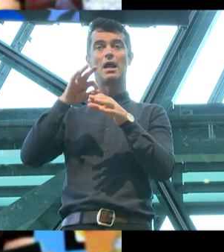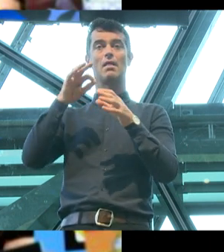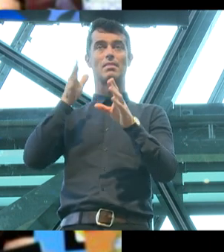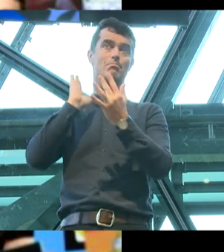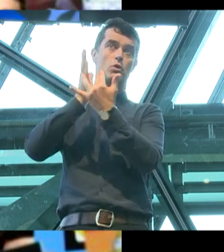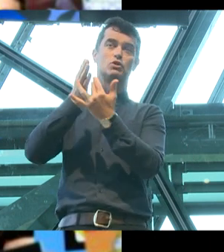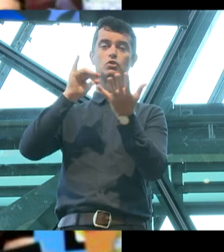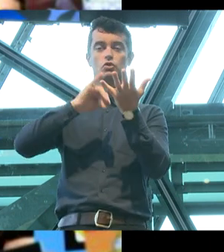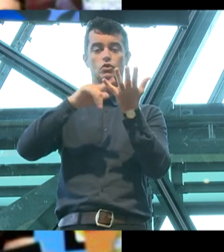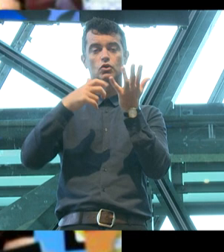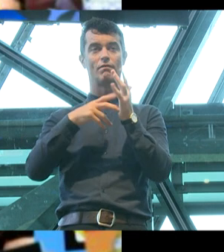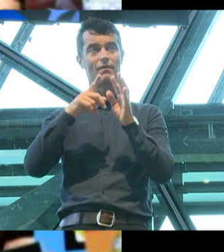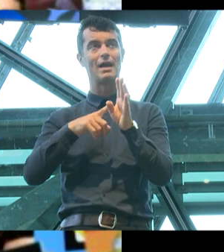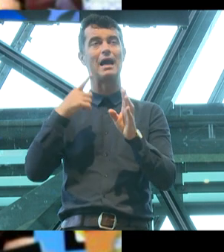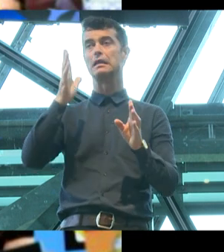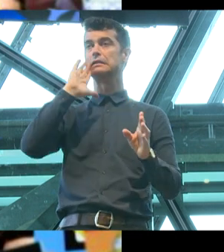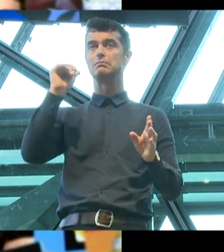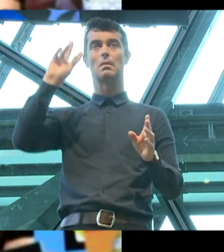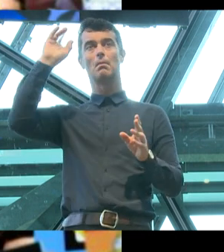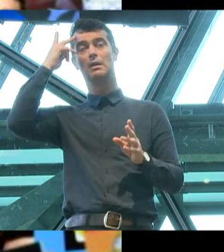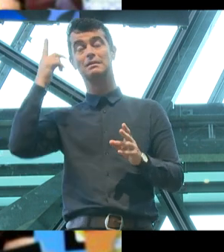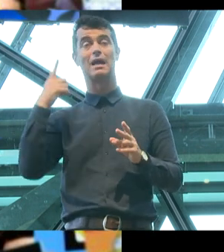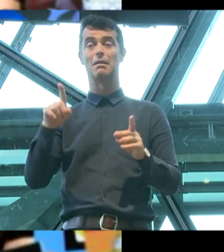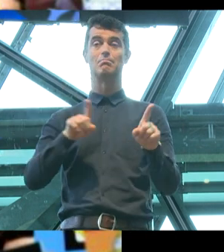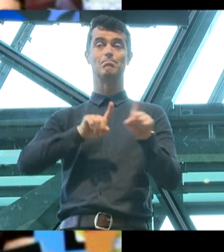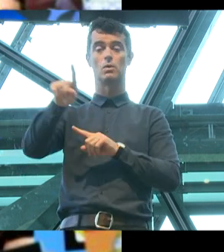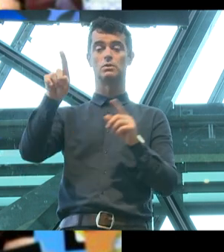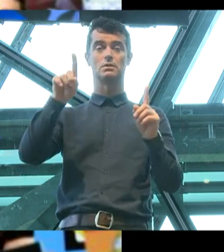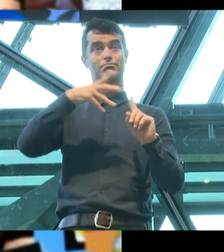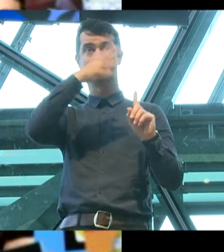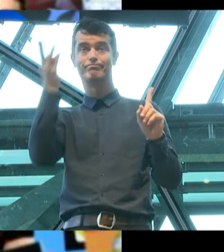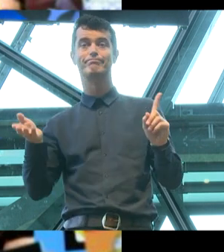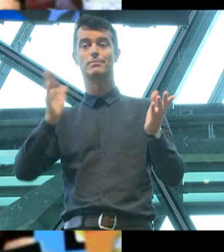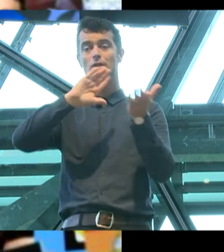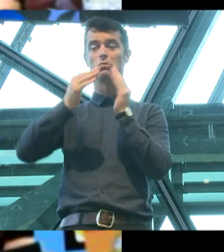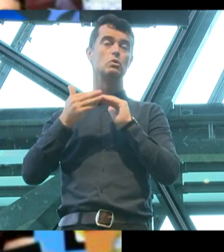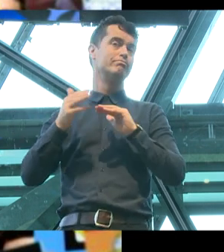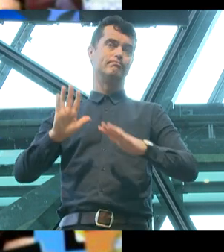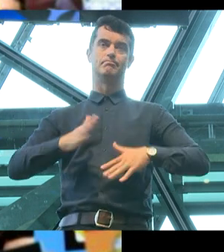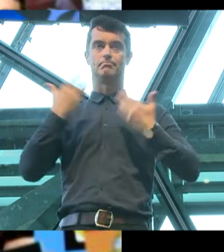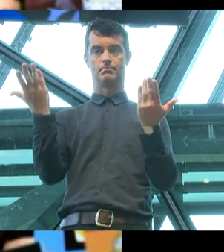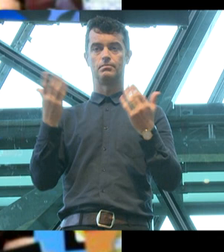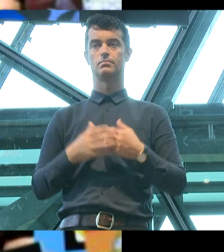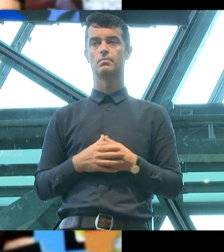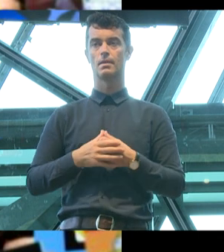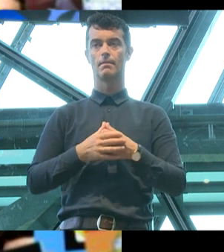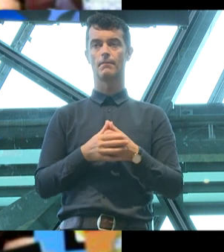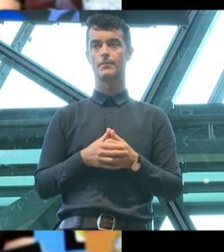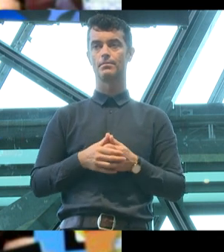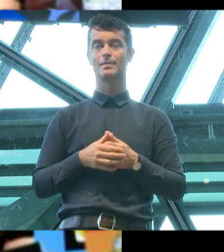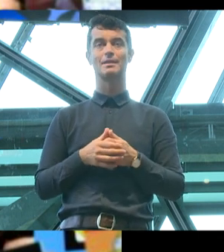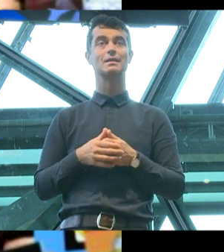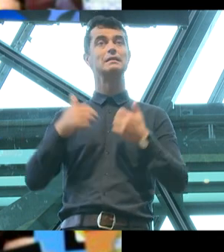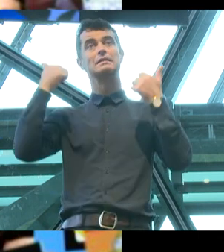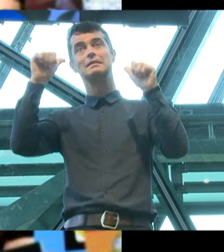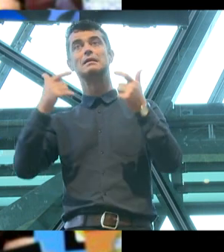politics and in spite of the fact that overwhelmingly the LGBTIQ community did not want it, after the